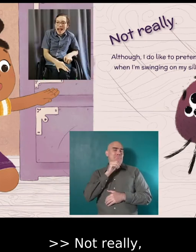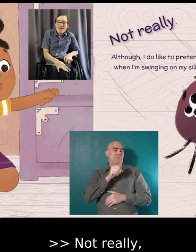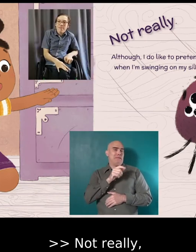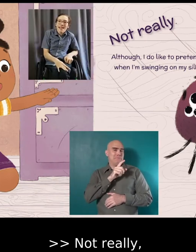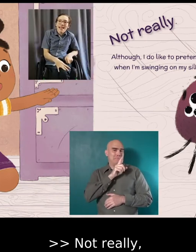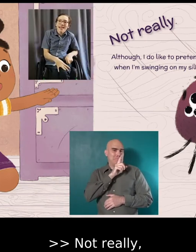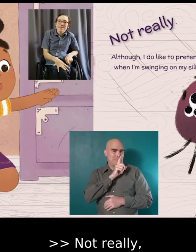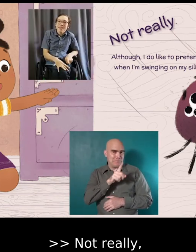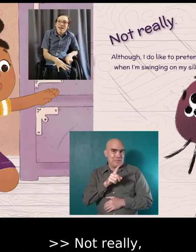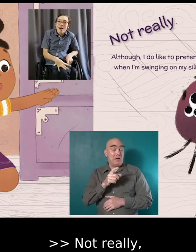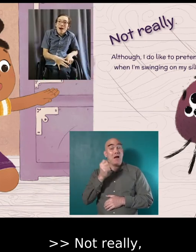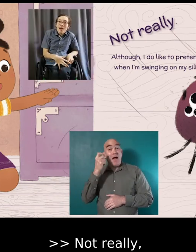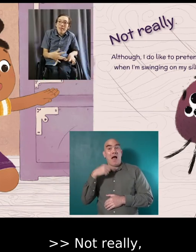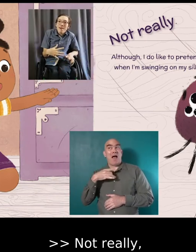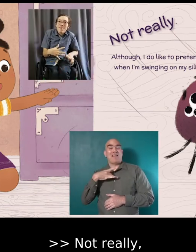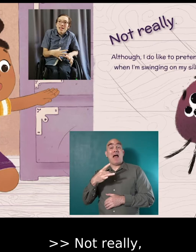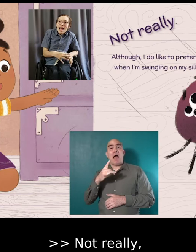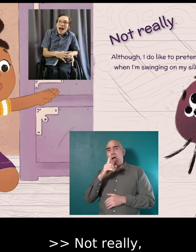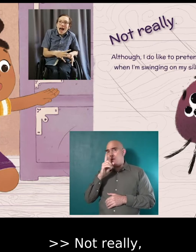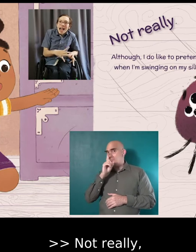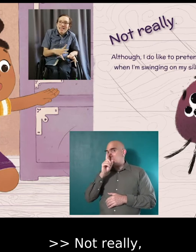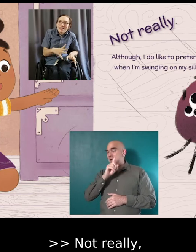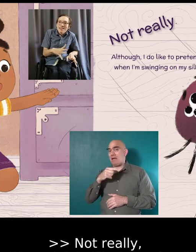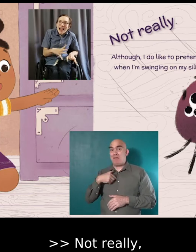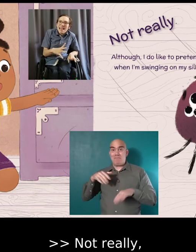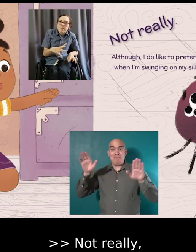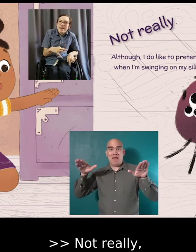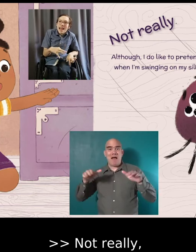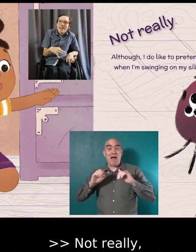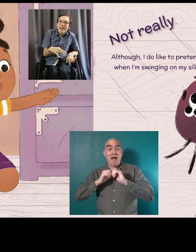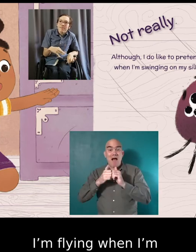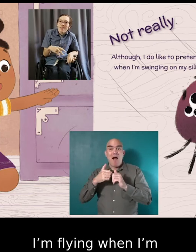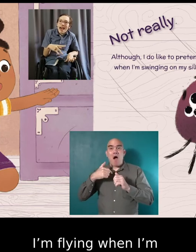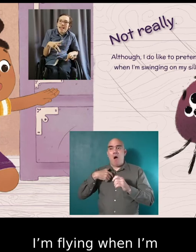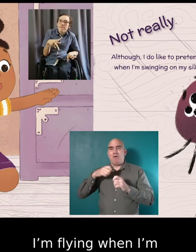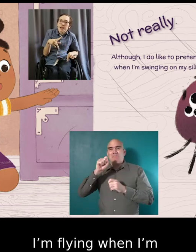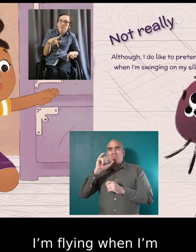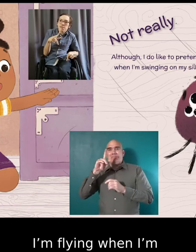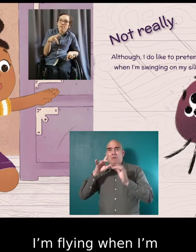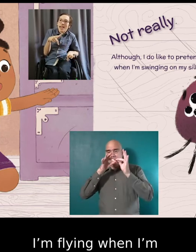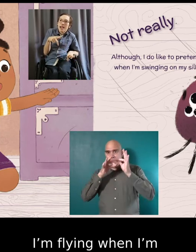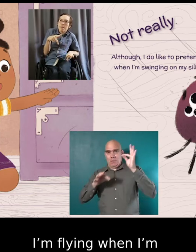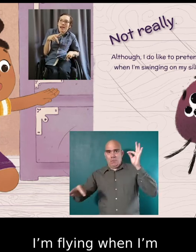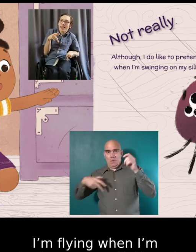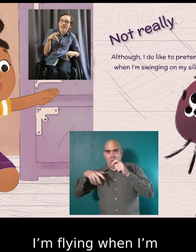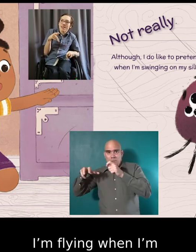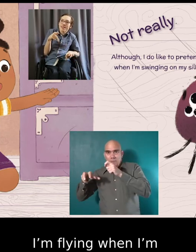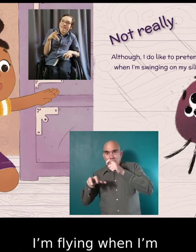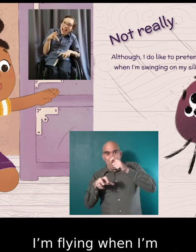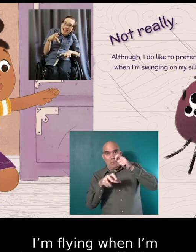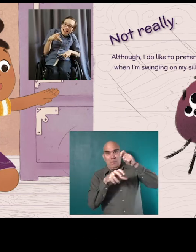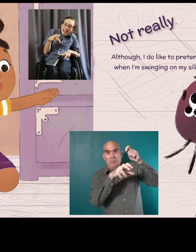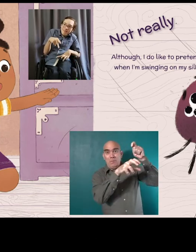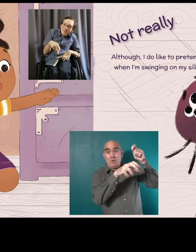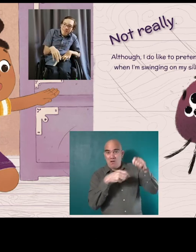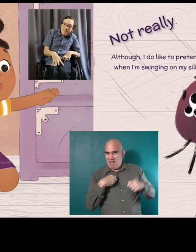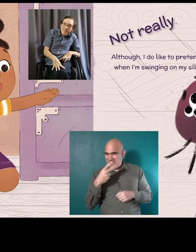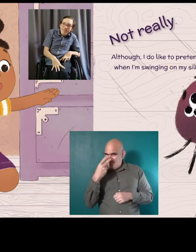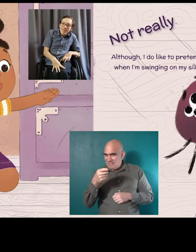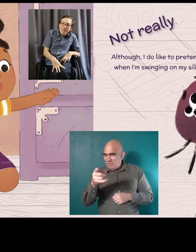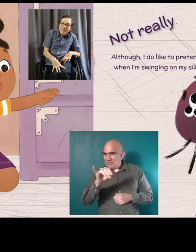Not really. Although, I do like to pretend I'm flying when I'm swinging on my silky head.